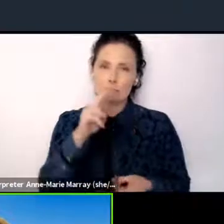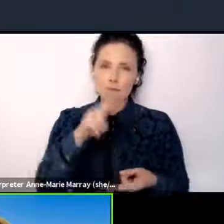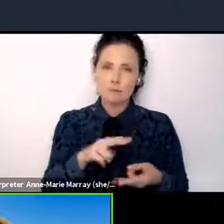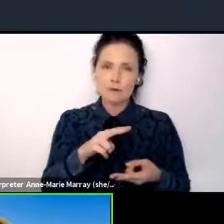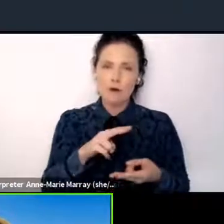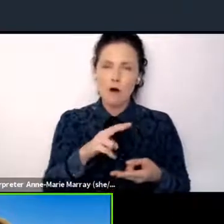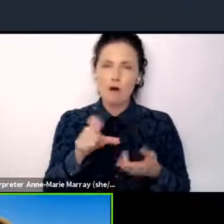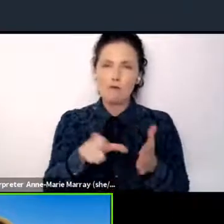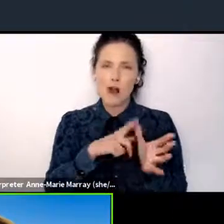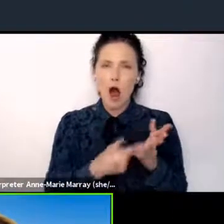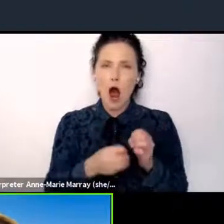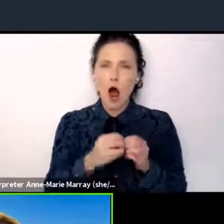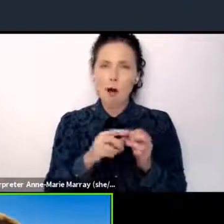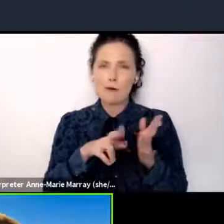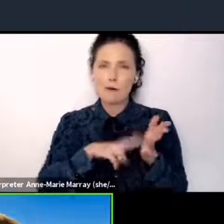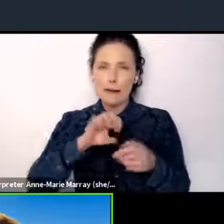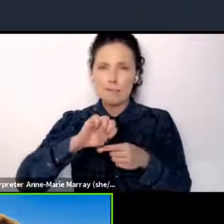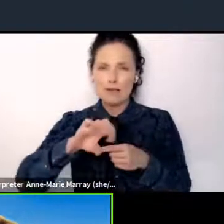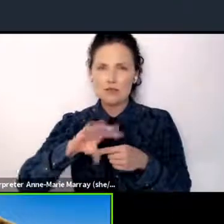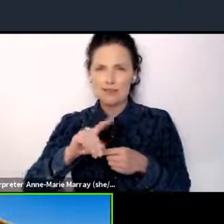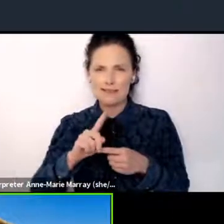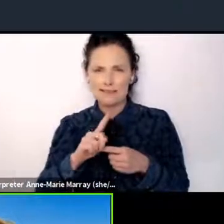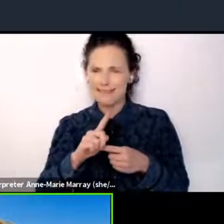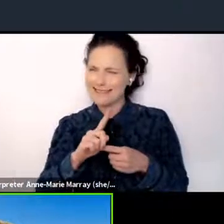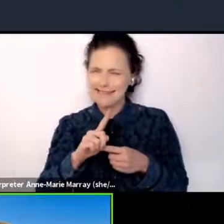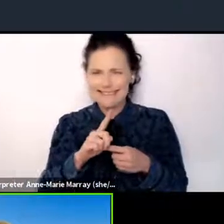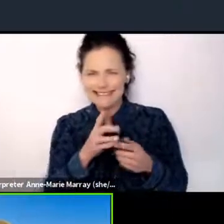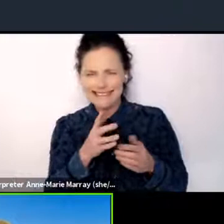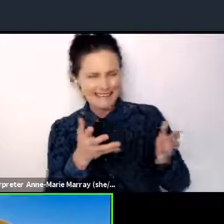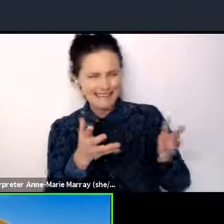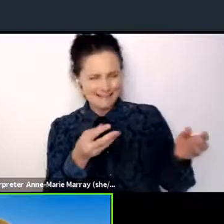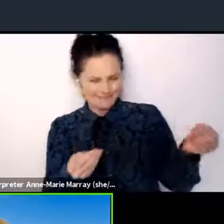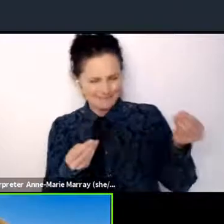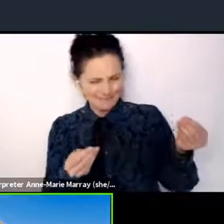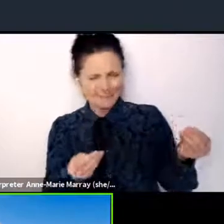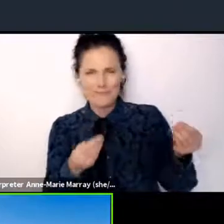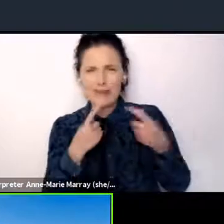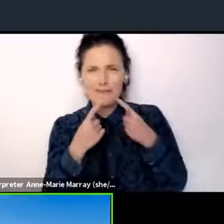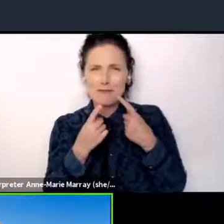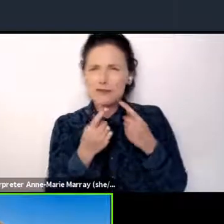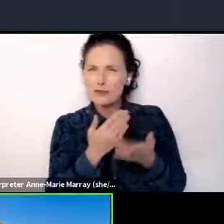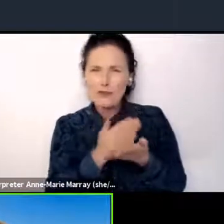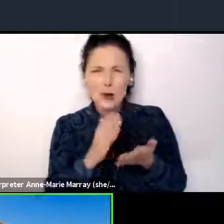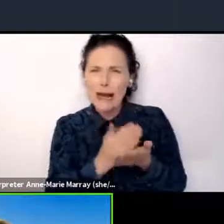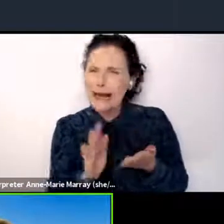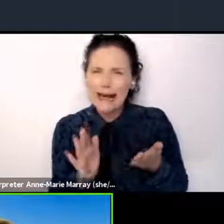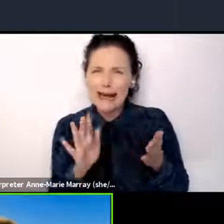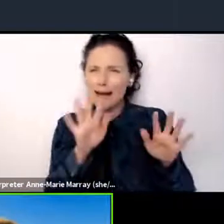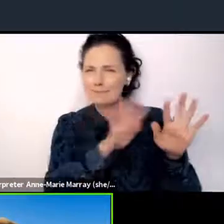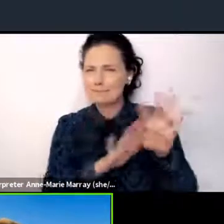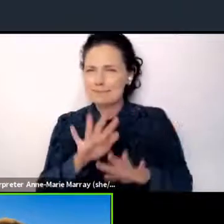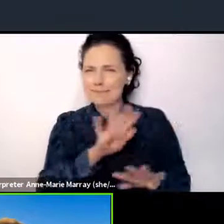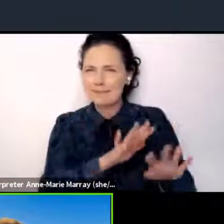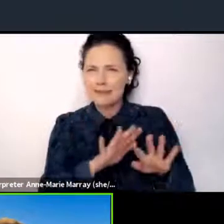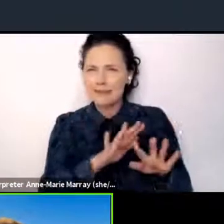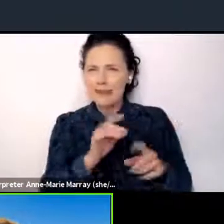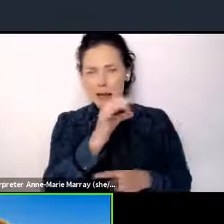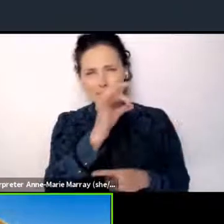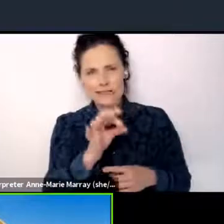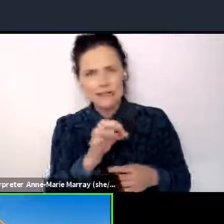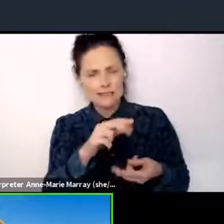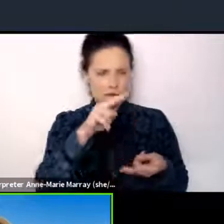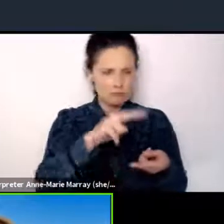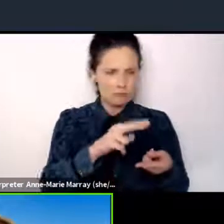know, can be really misleading. I think that, you know, most people find it hard to keep a handle on, you know, this percentage reduction from that and